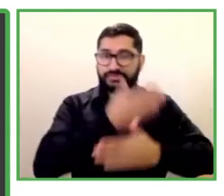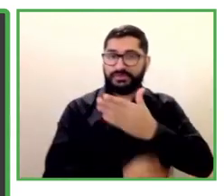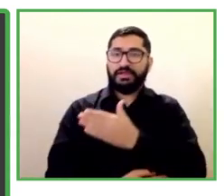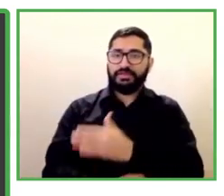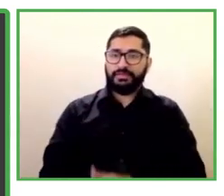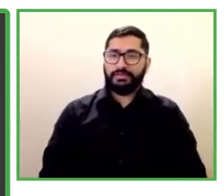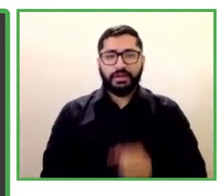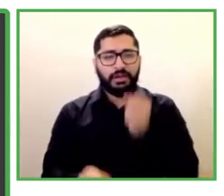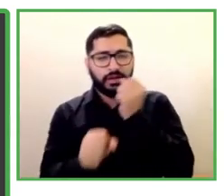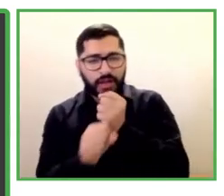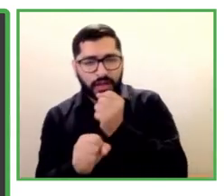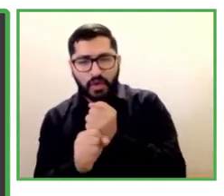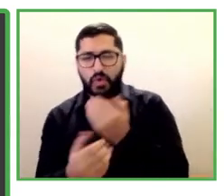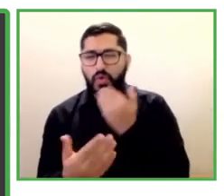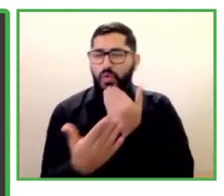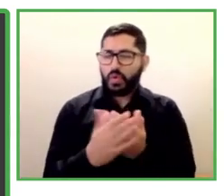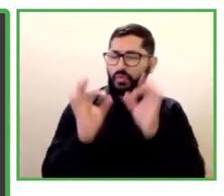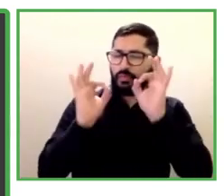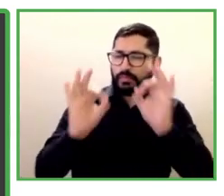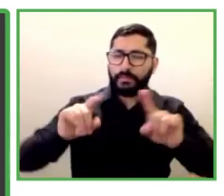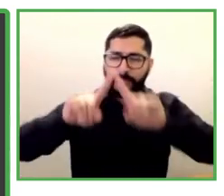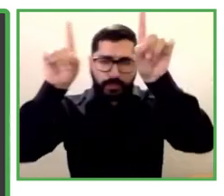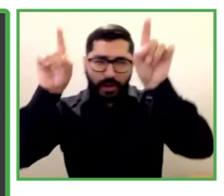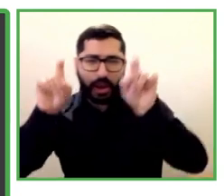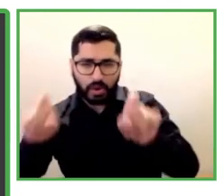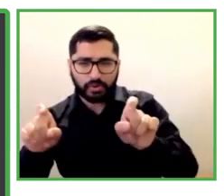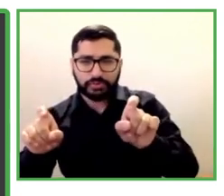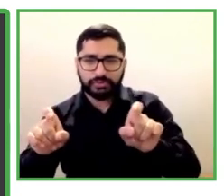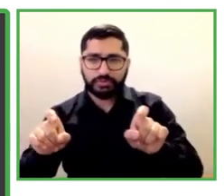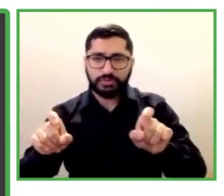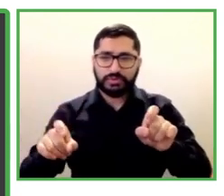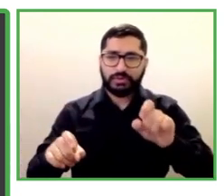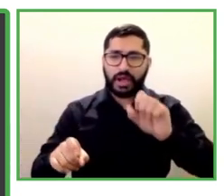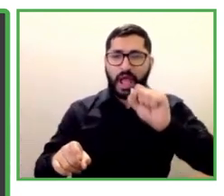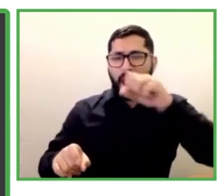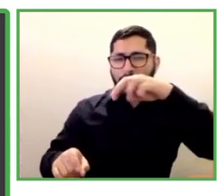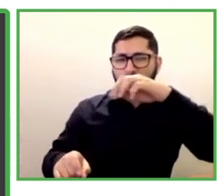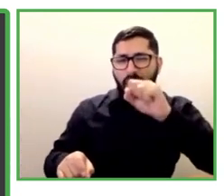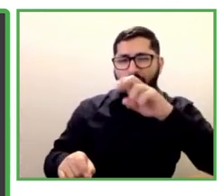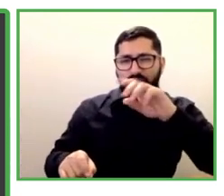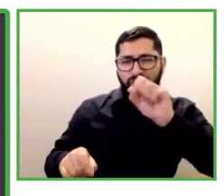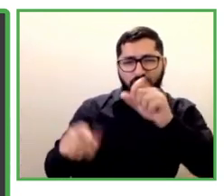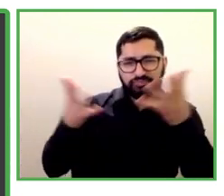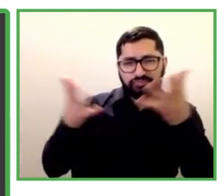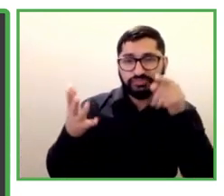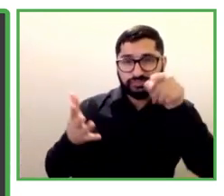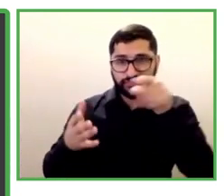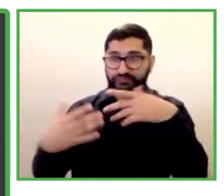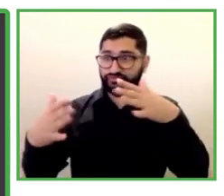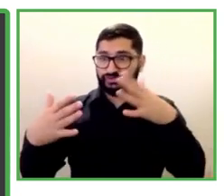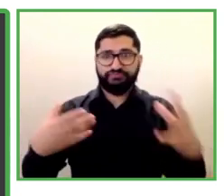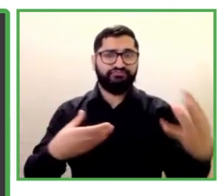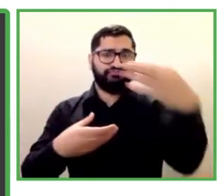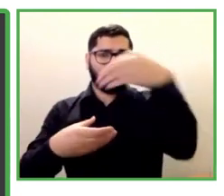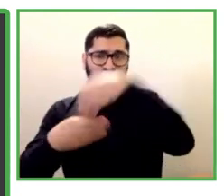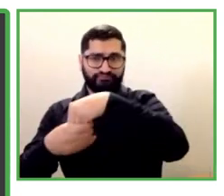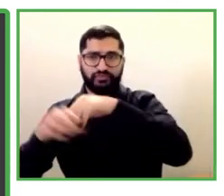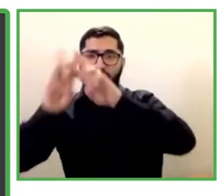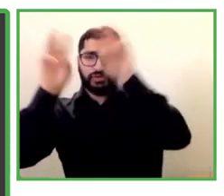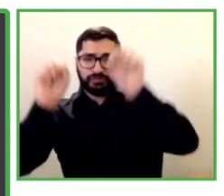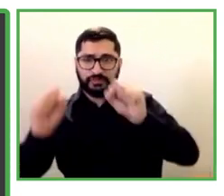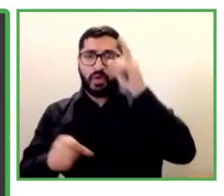in our website and two weeks later was working in a local factory. She has been promoted two times